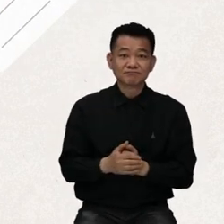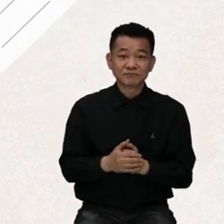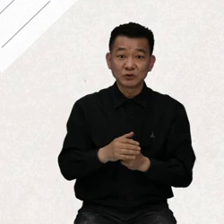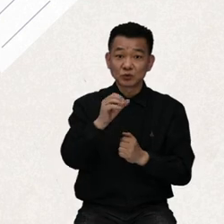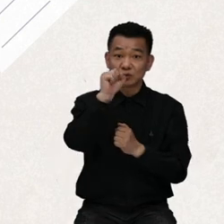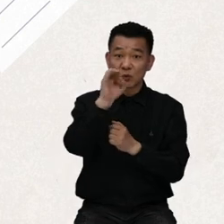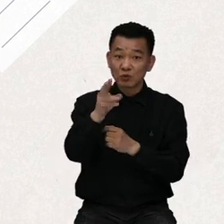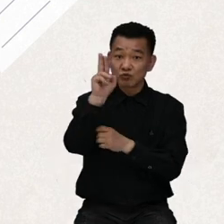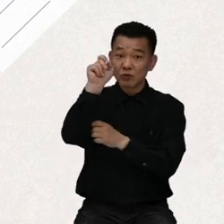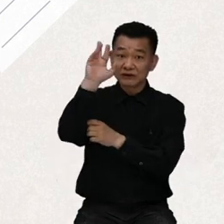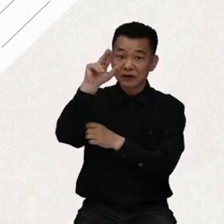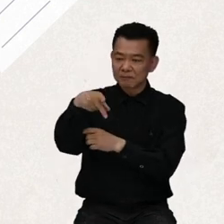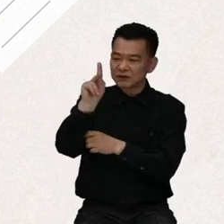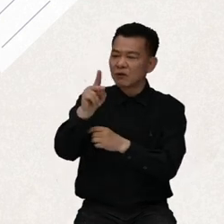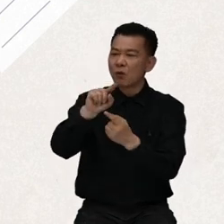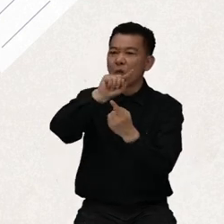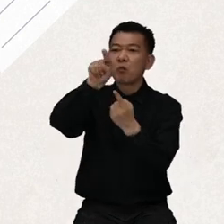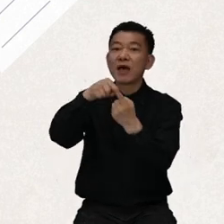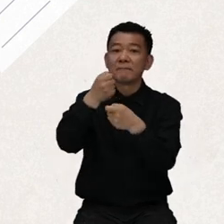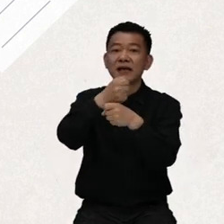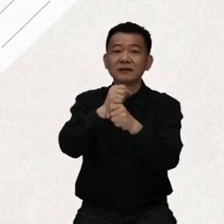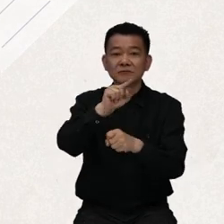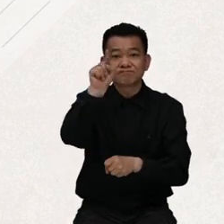when was the UN CRPD made?